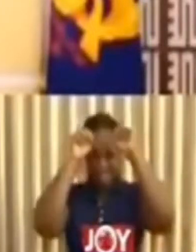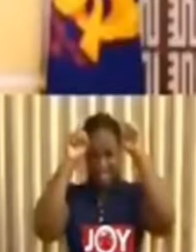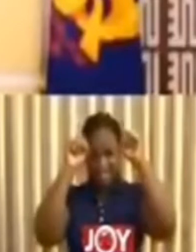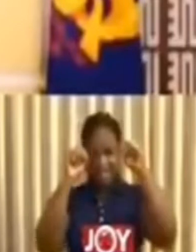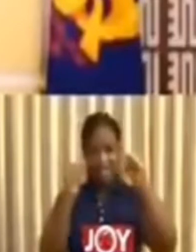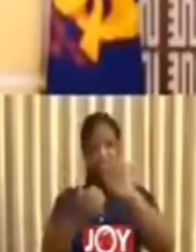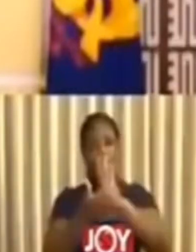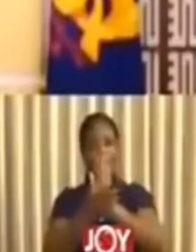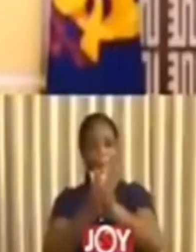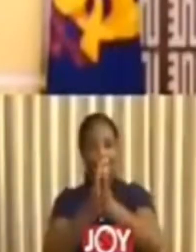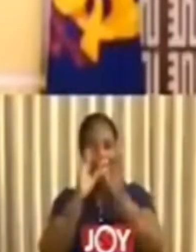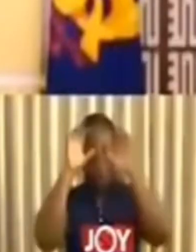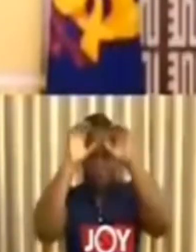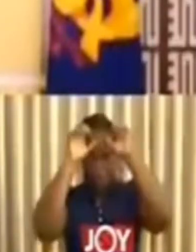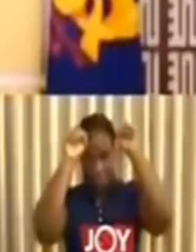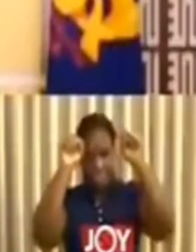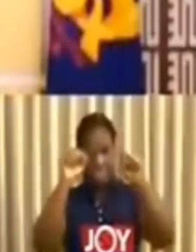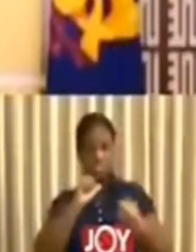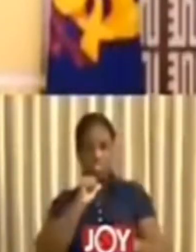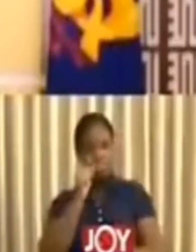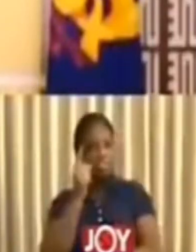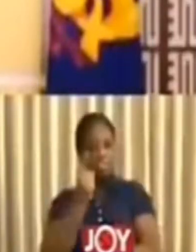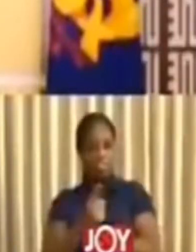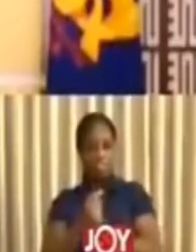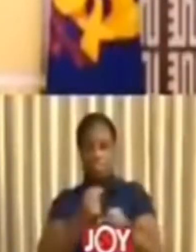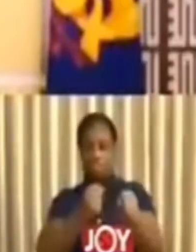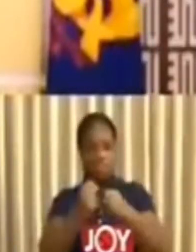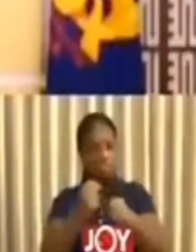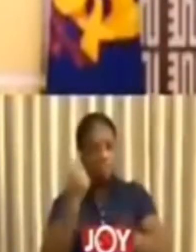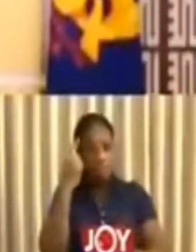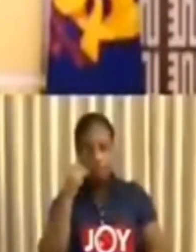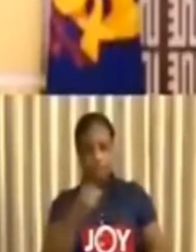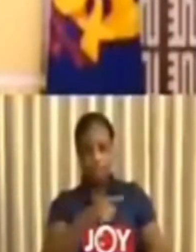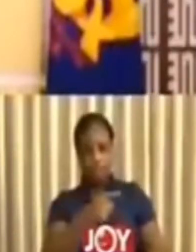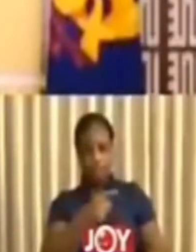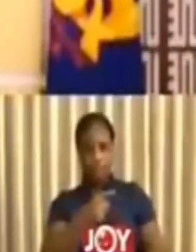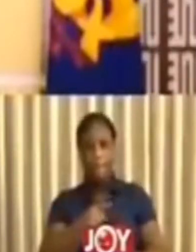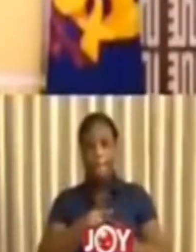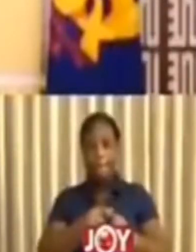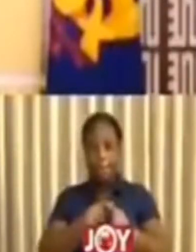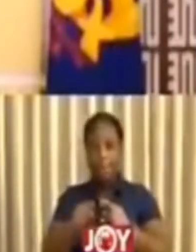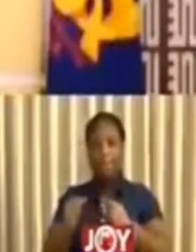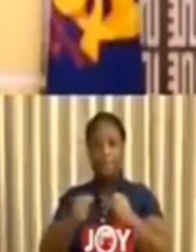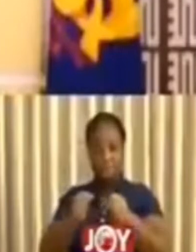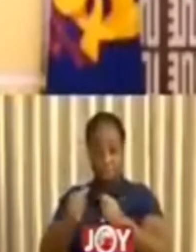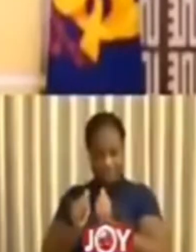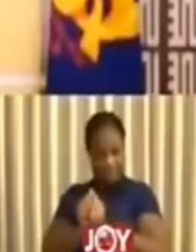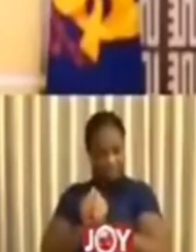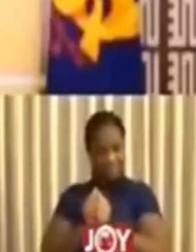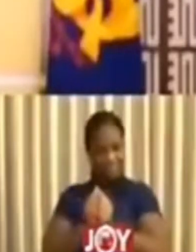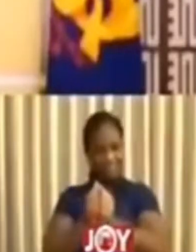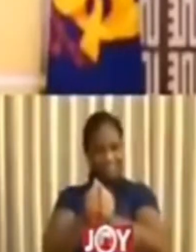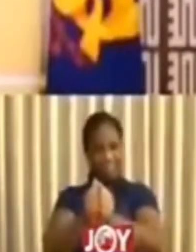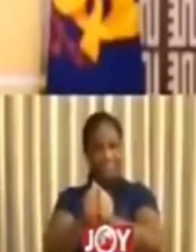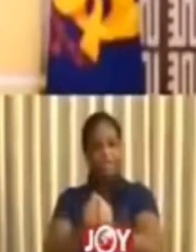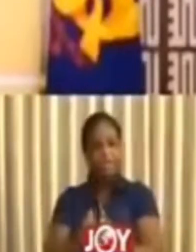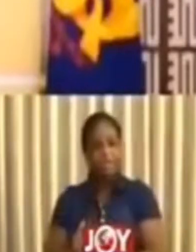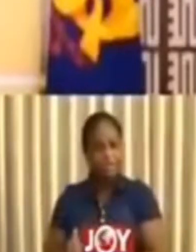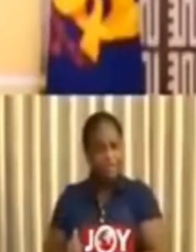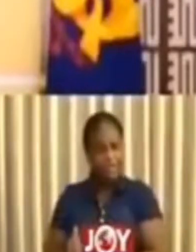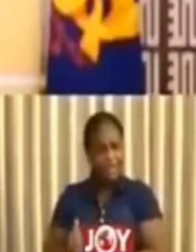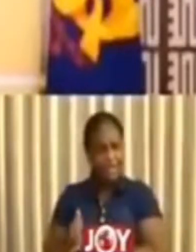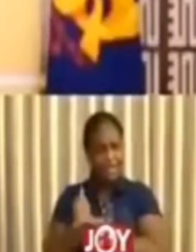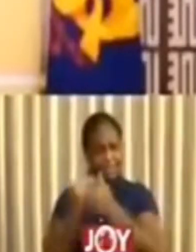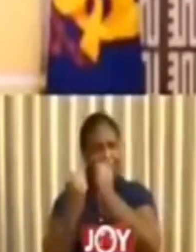be your president, not just to fight for you, but also to fight with you and to help